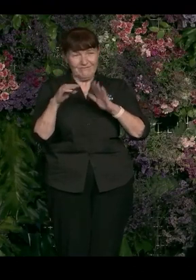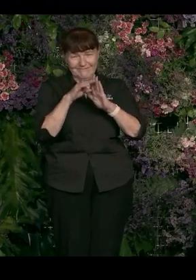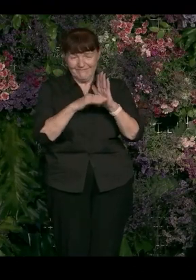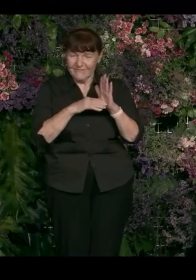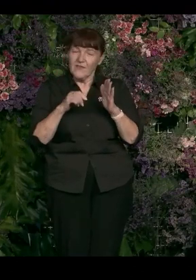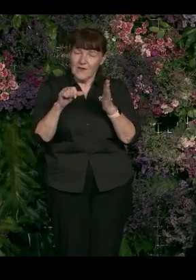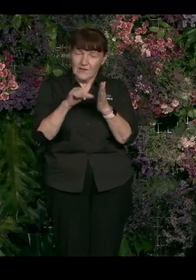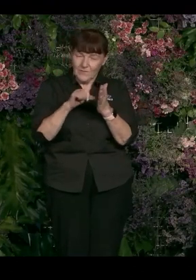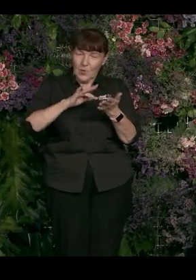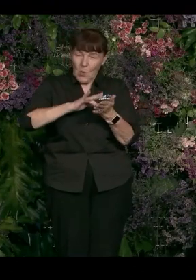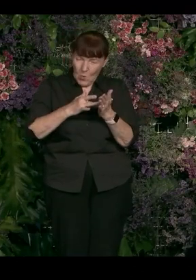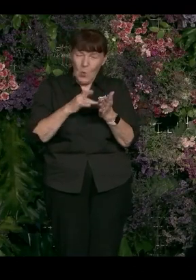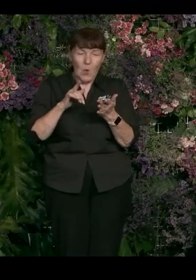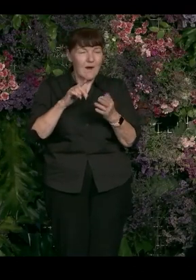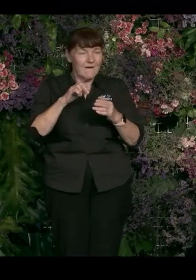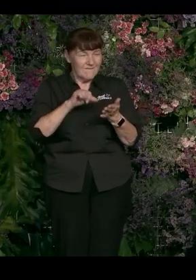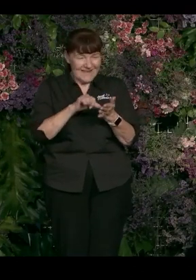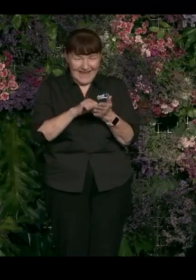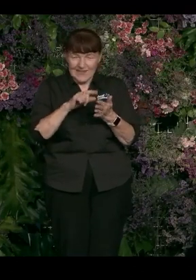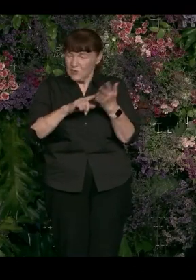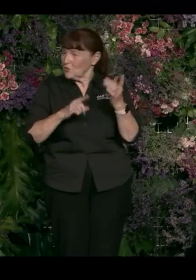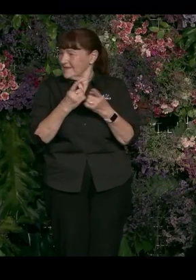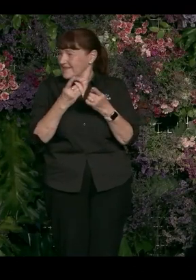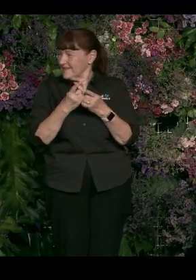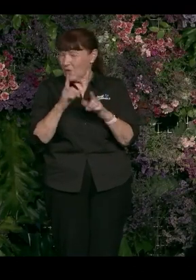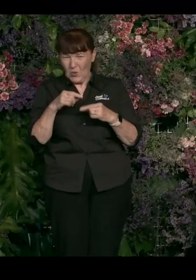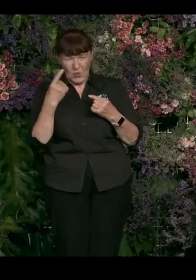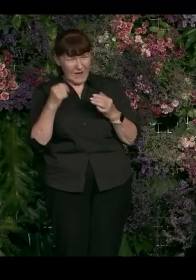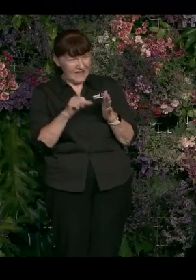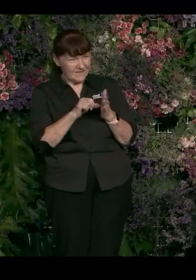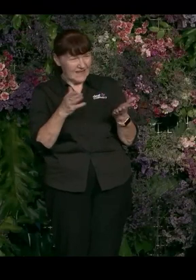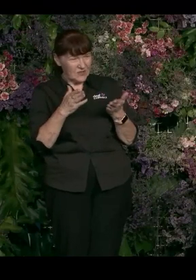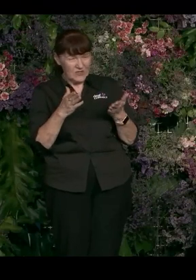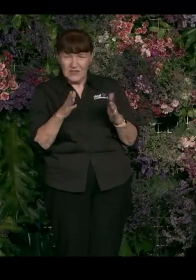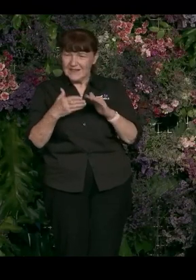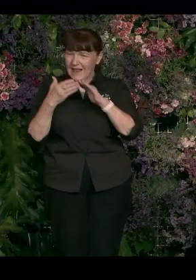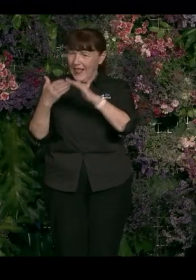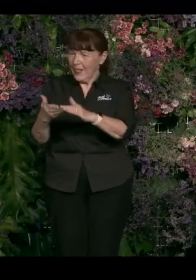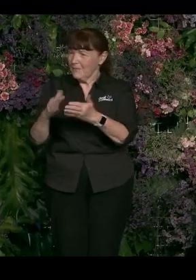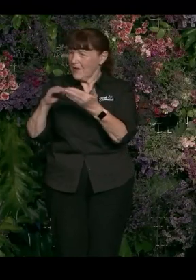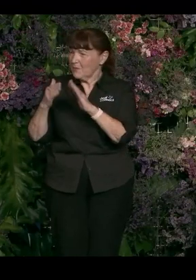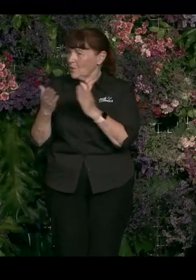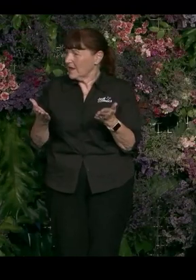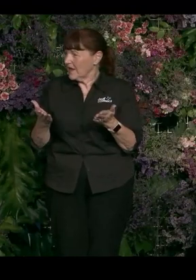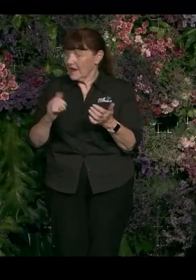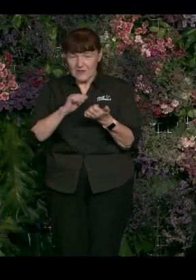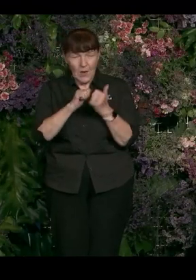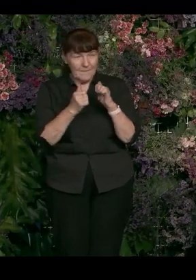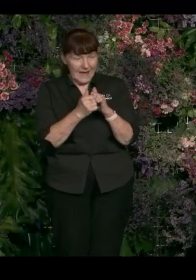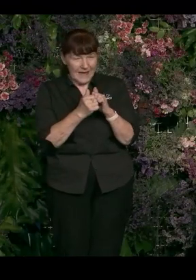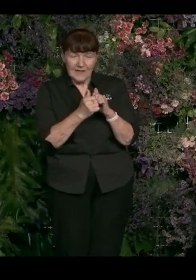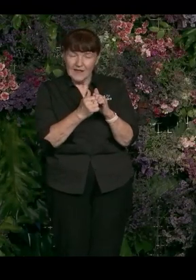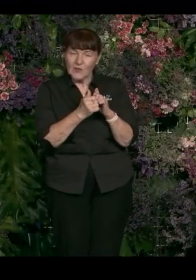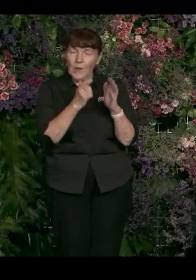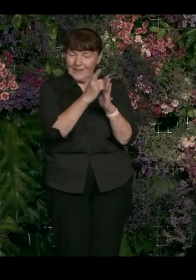of those were financial. And I thought, well, couldn't we as a financial services institution help the community? And so I partnered with Land the Legal,